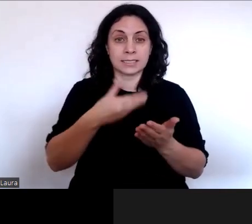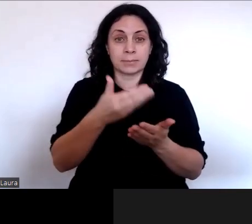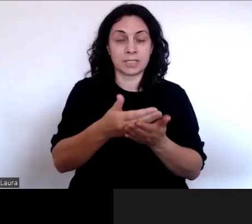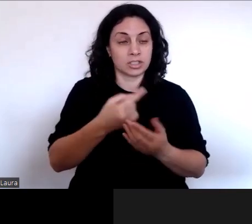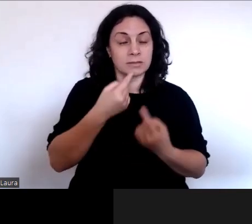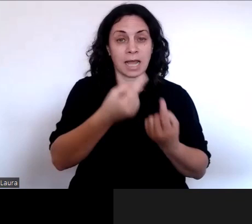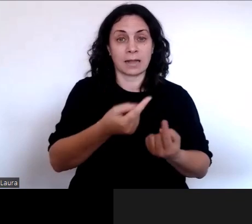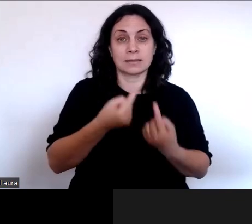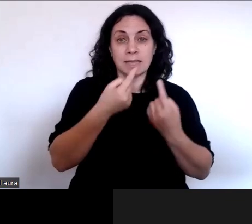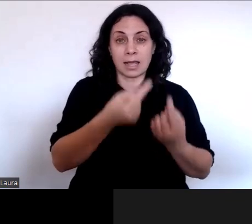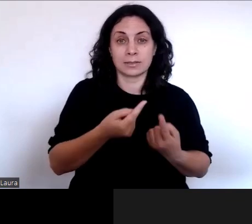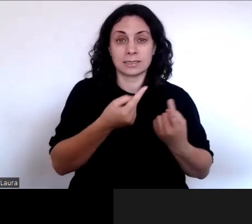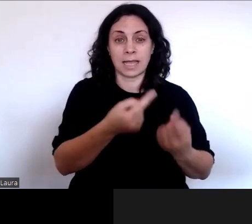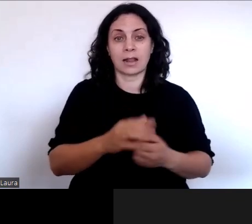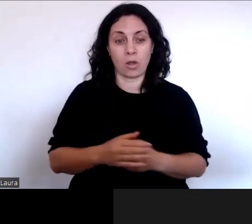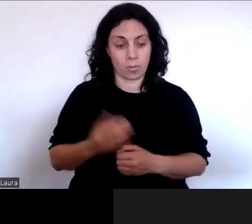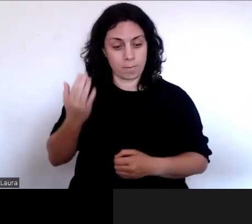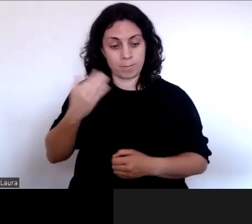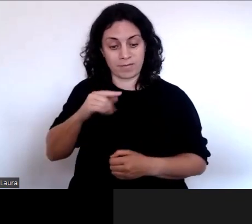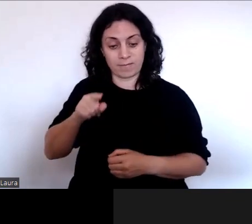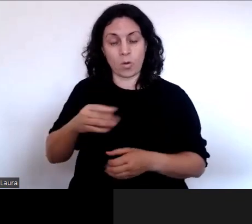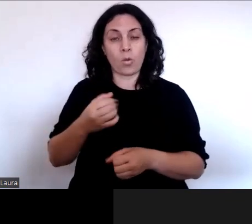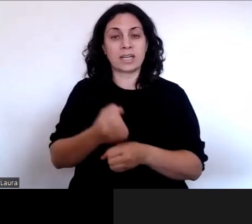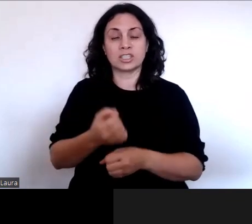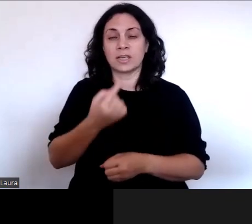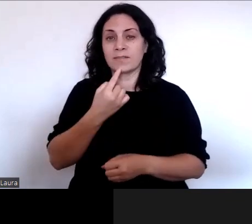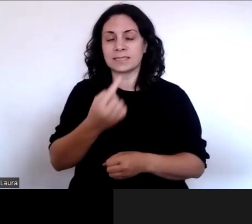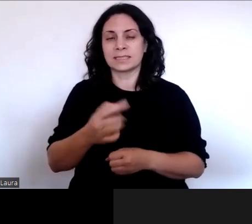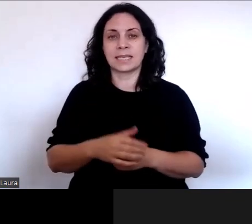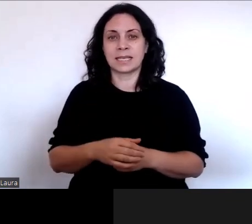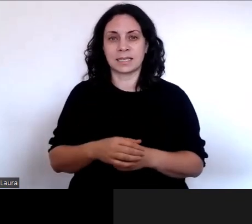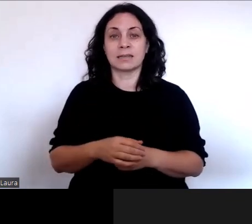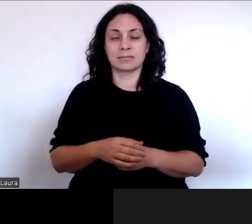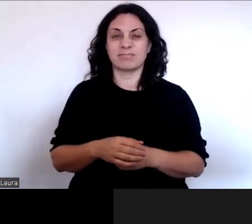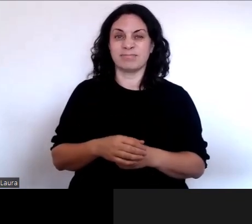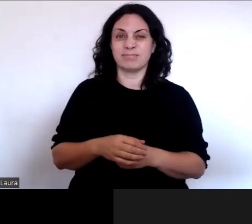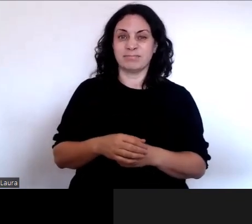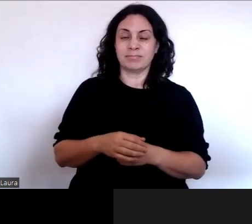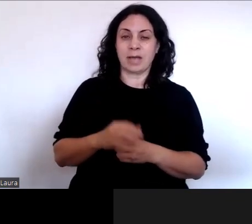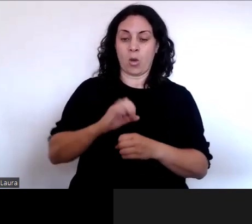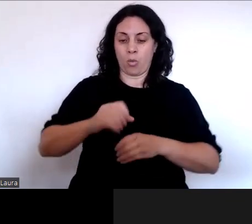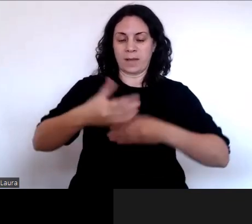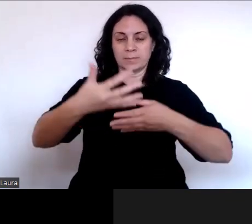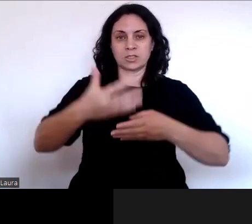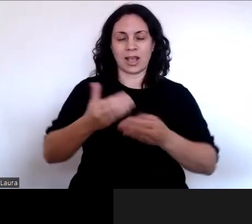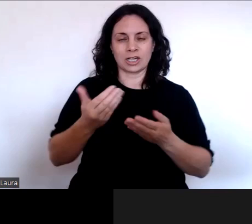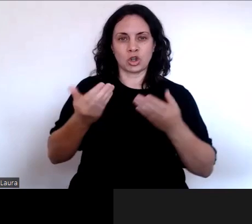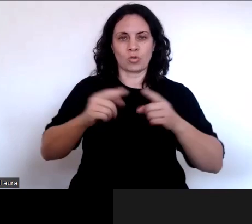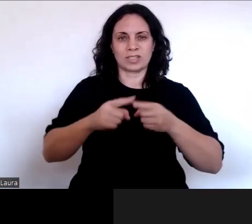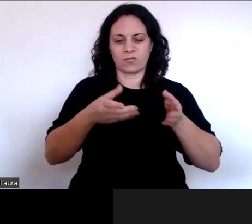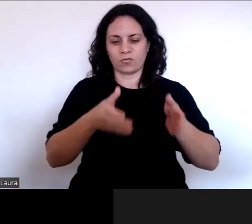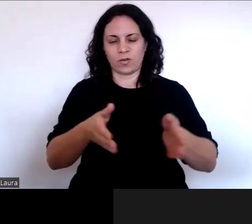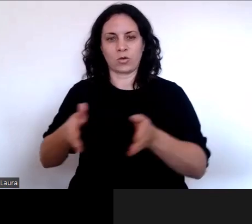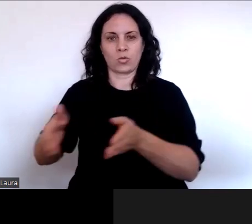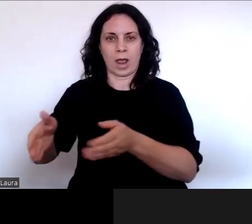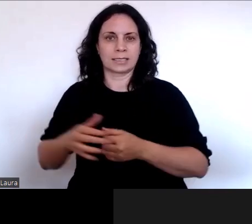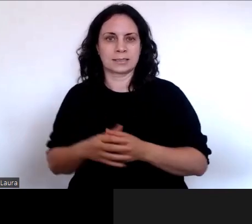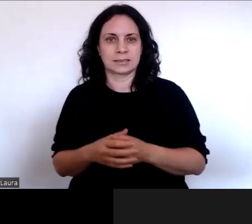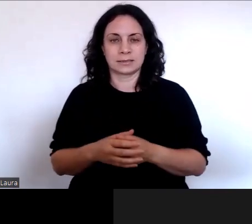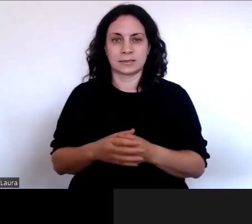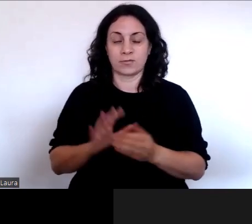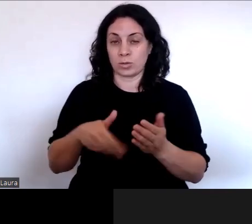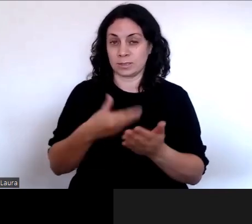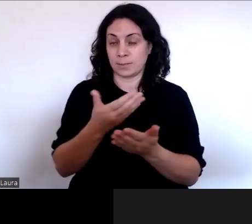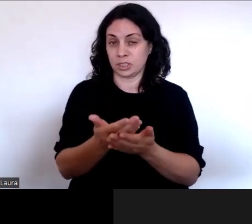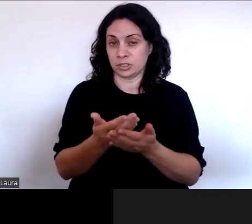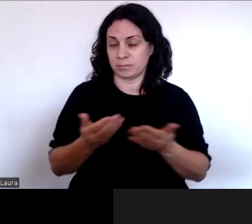on our website and we've set out the different ways that we'll be taking submissions. So that's primarily through the